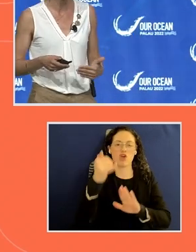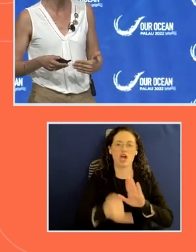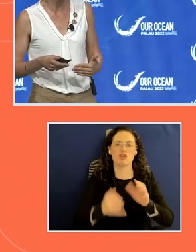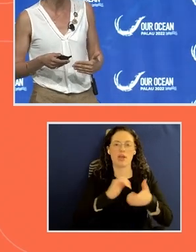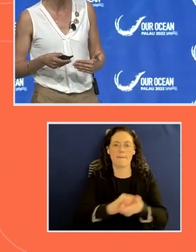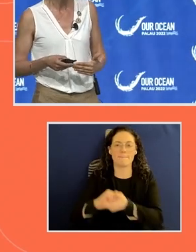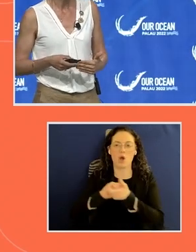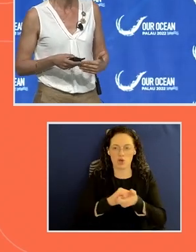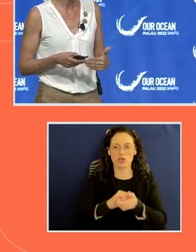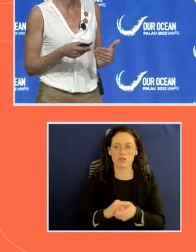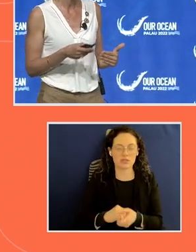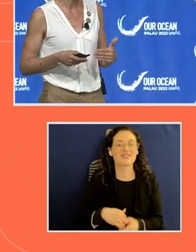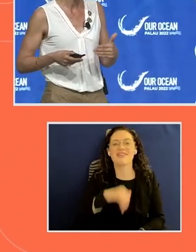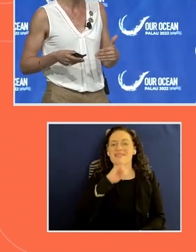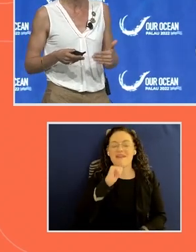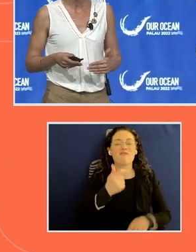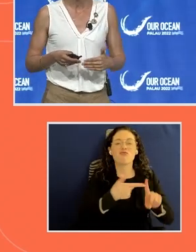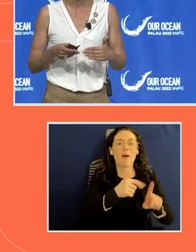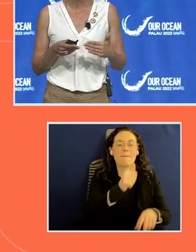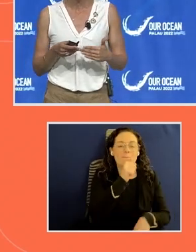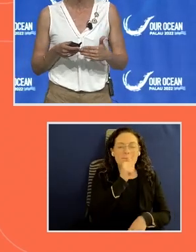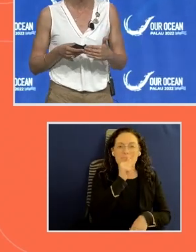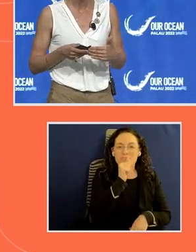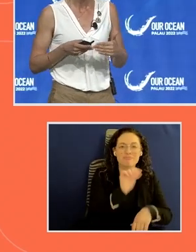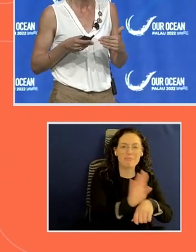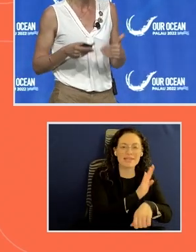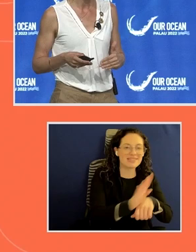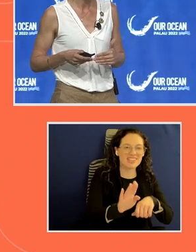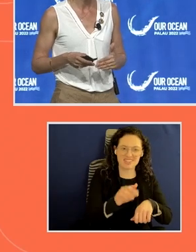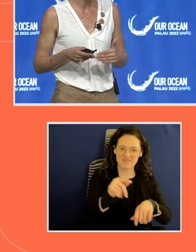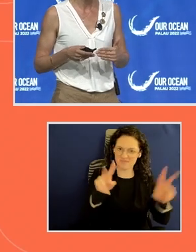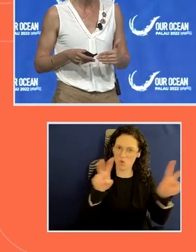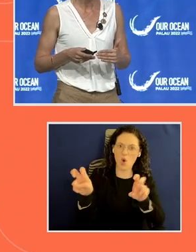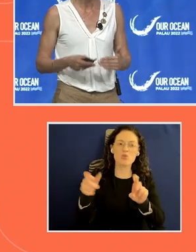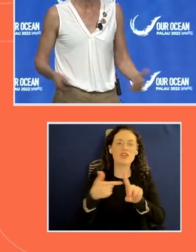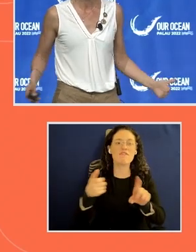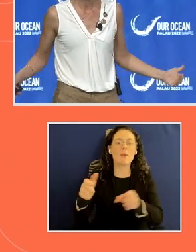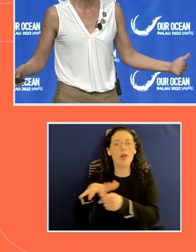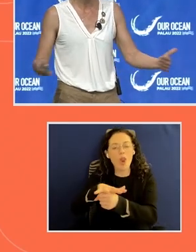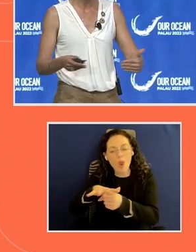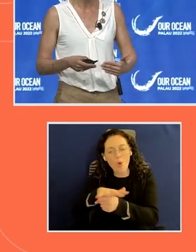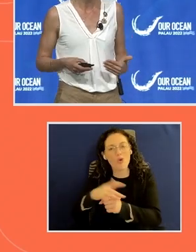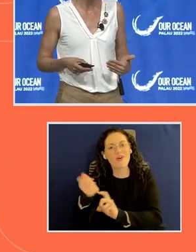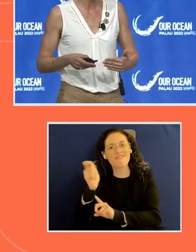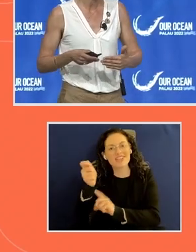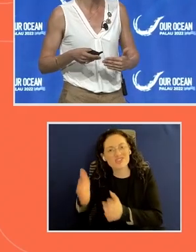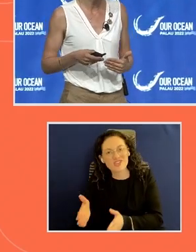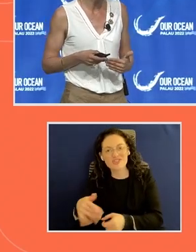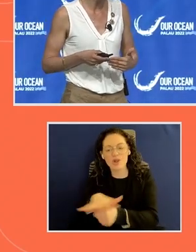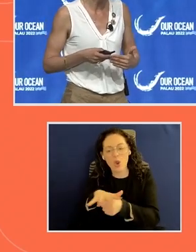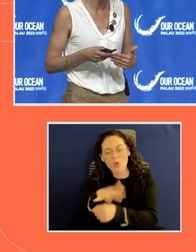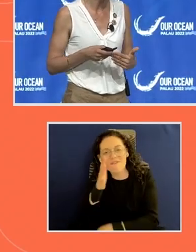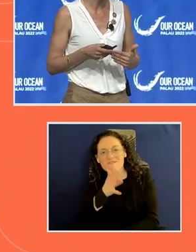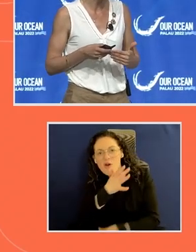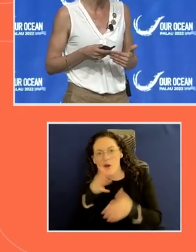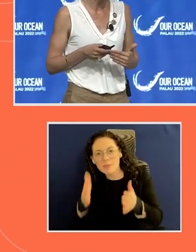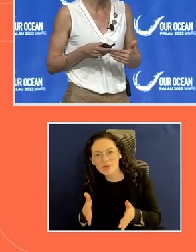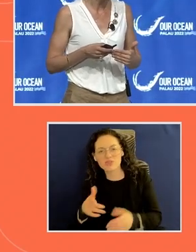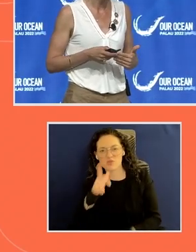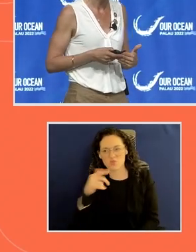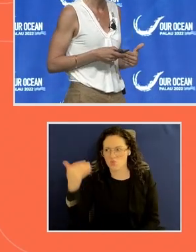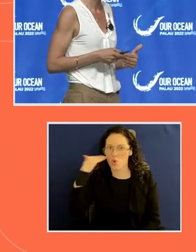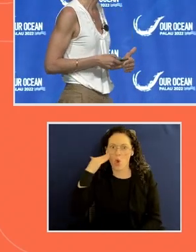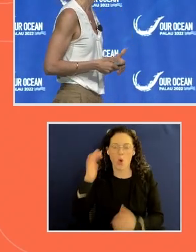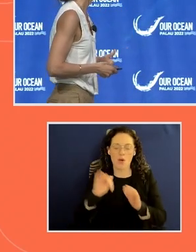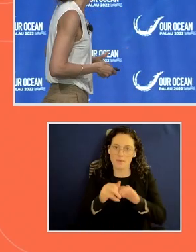They're not from the business sector. They're from the local fishers and farmers who understand the challenges of bringing back all these stakeholder groups together.